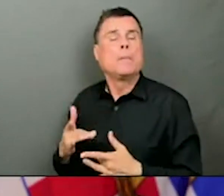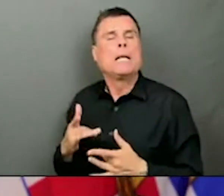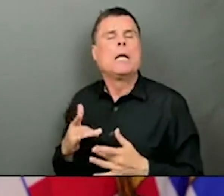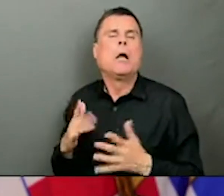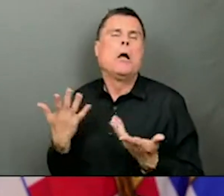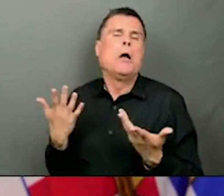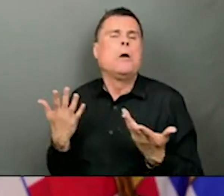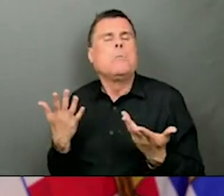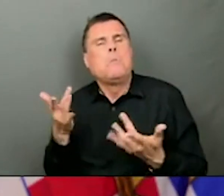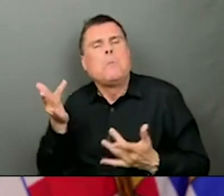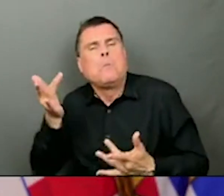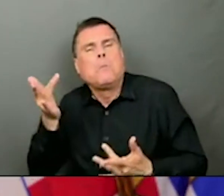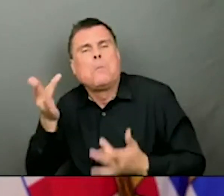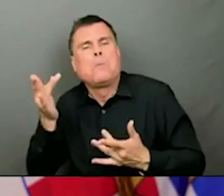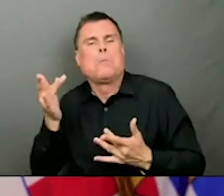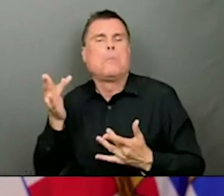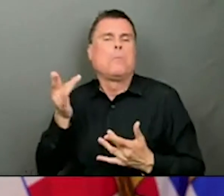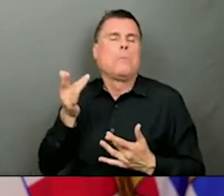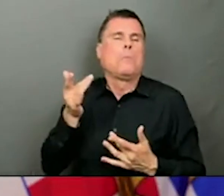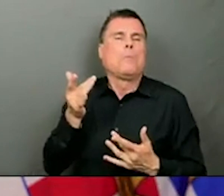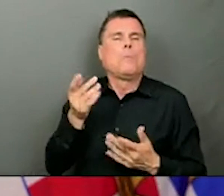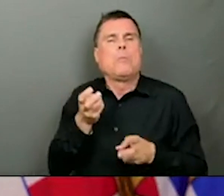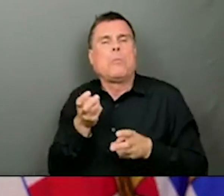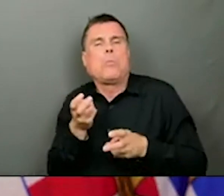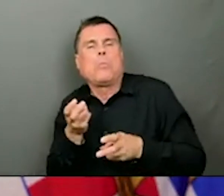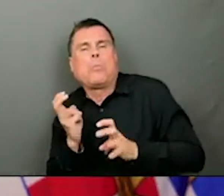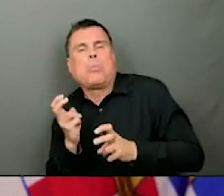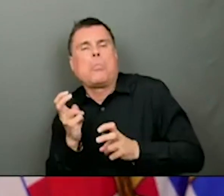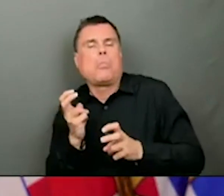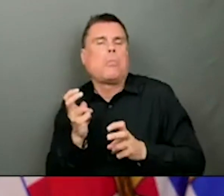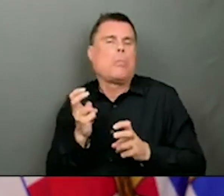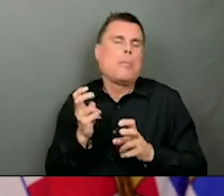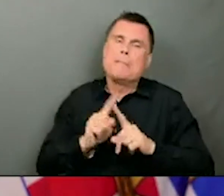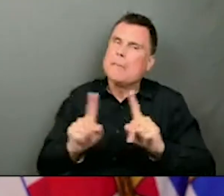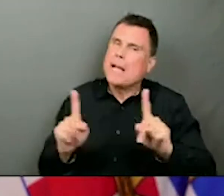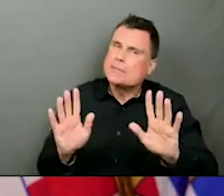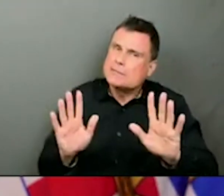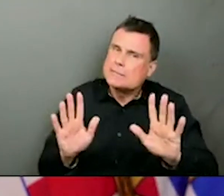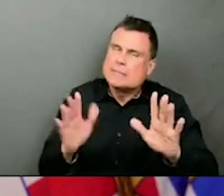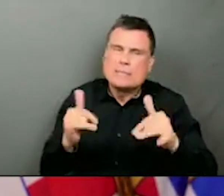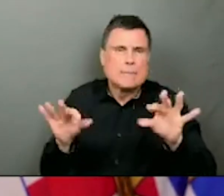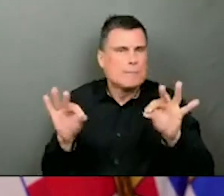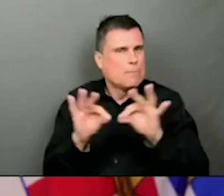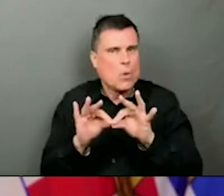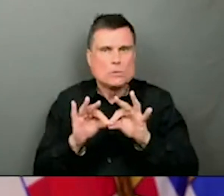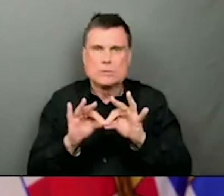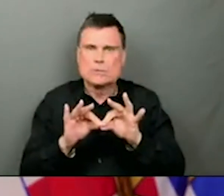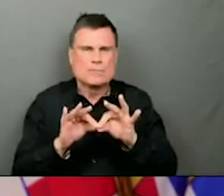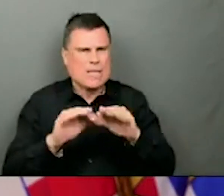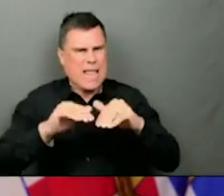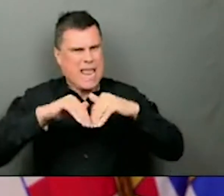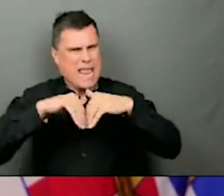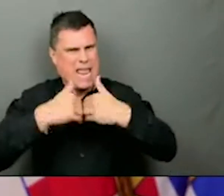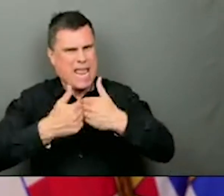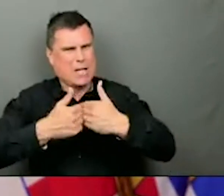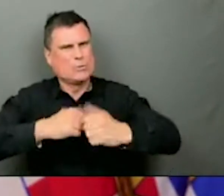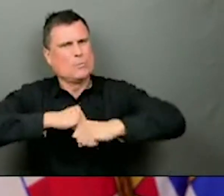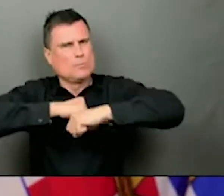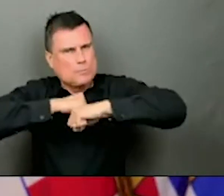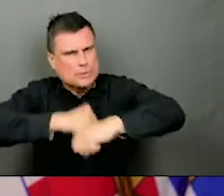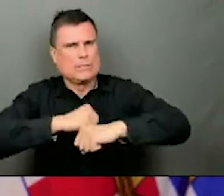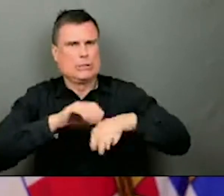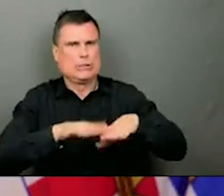that unfortunately here in BC too. So we did make the decision in Canada that it was important for us to protect